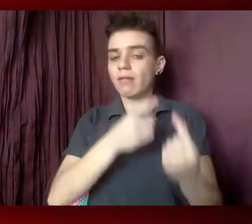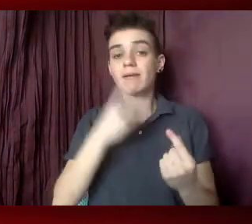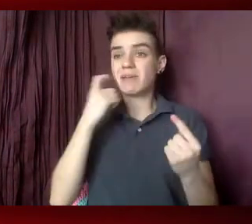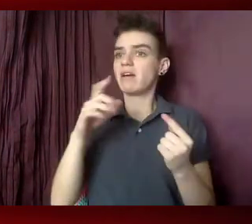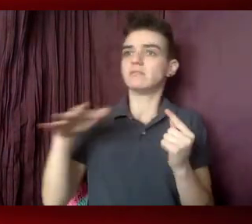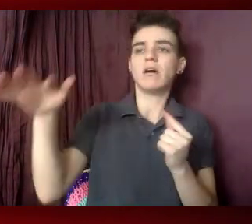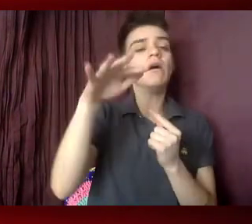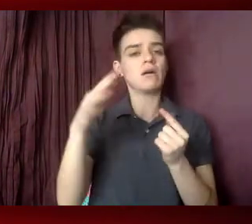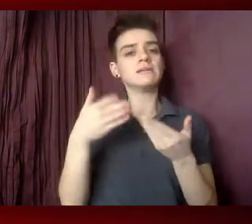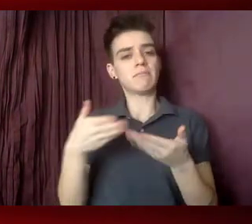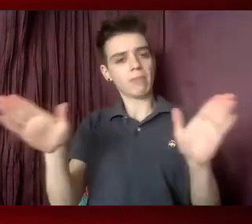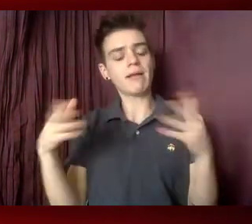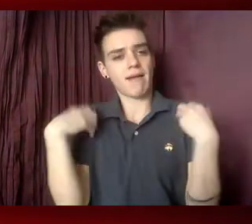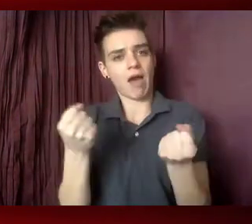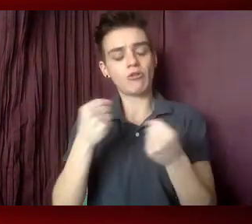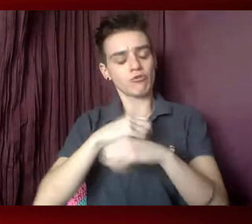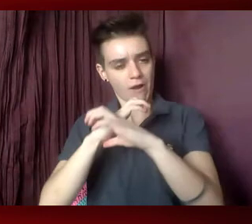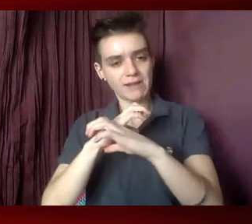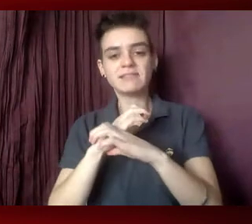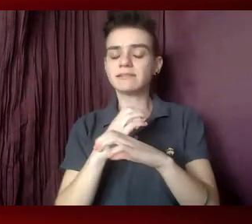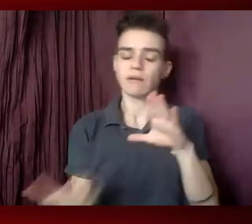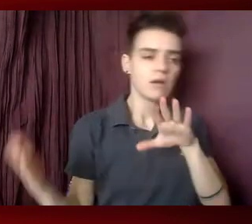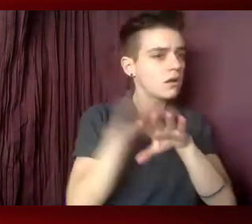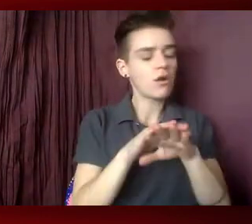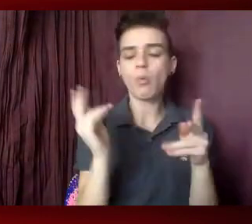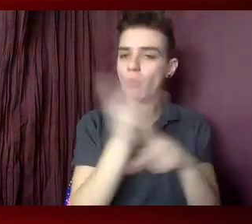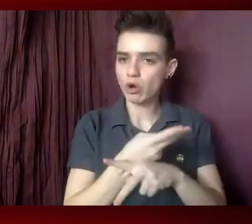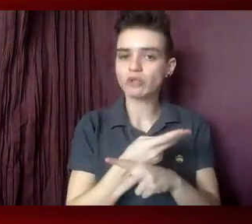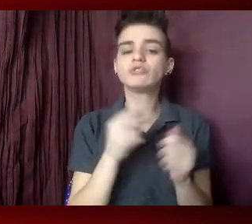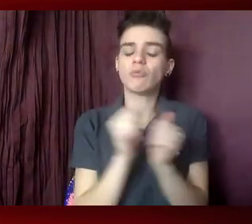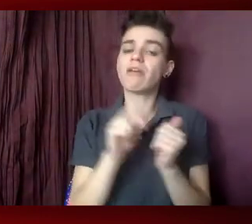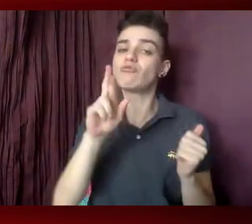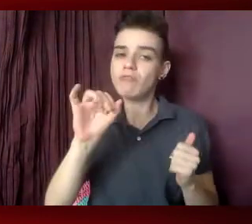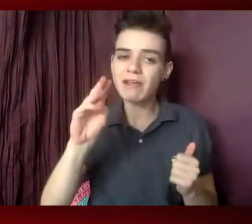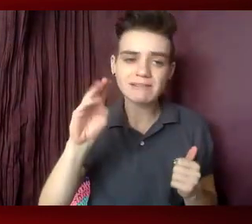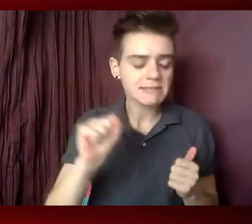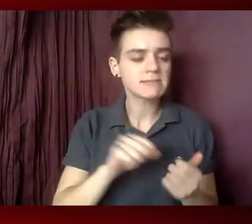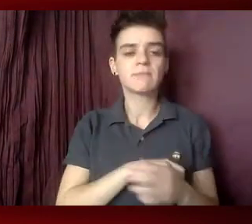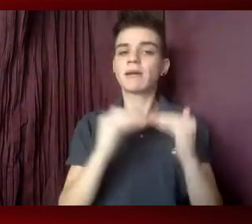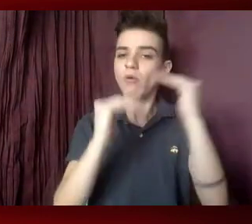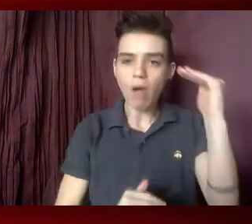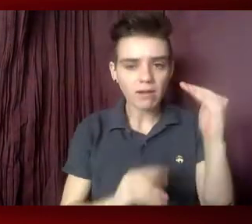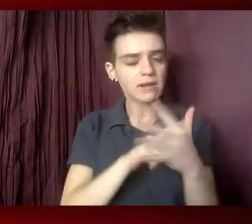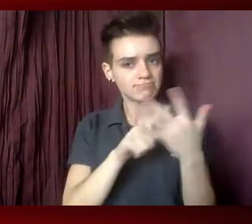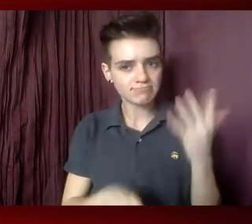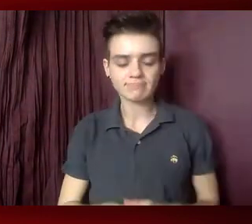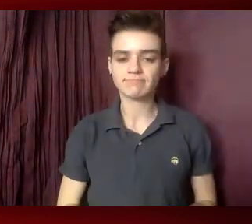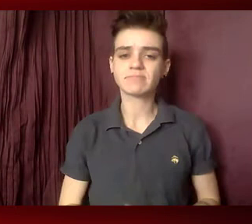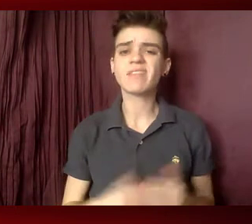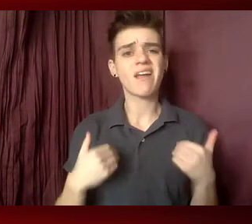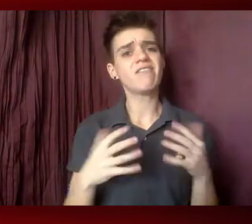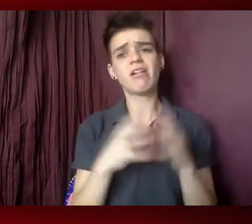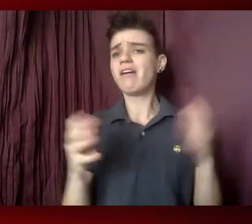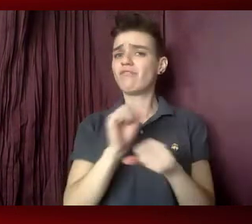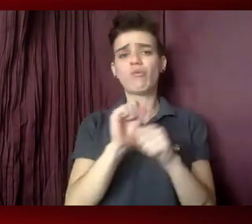compounded by systemic inequality and racism. We have a lot of work ahead of us to build trust in our public health